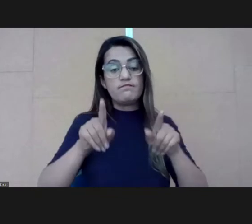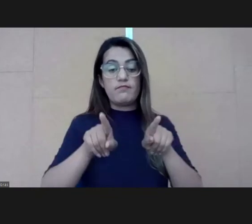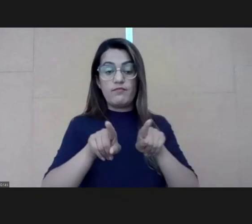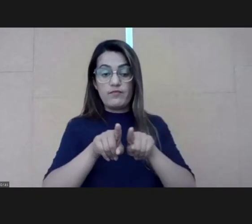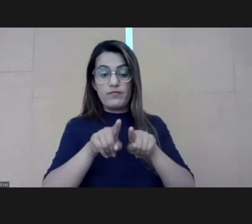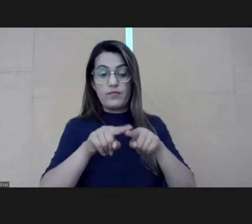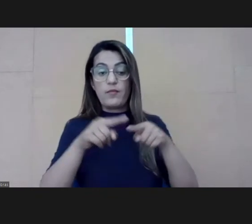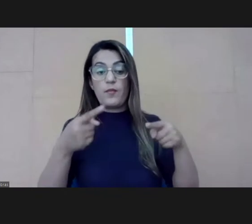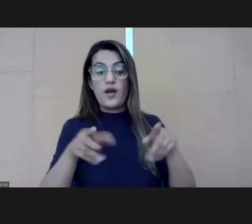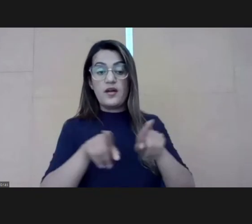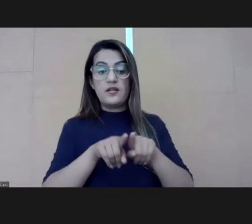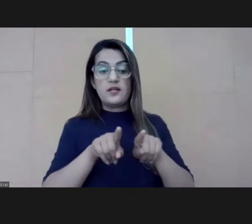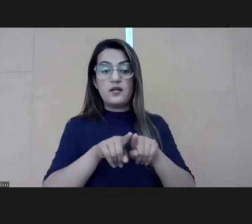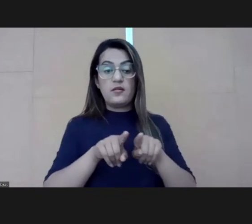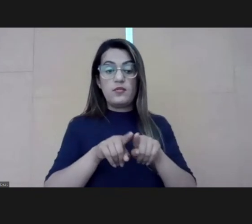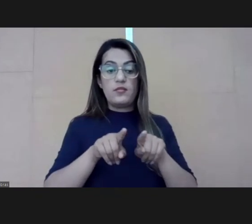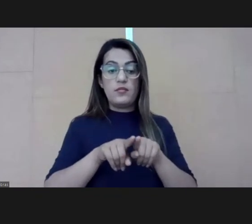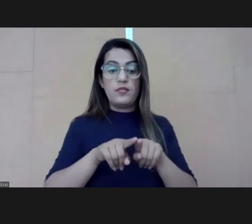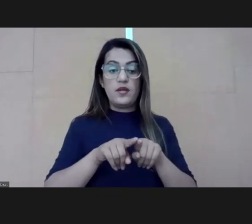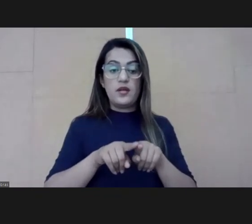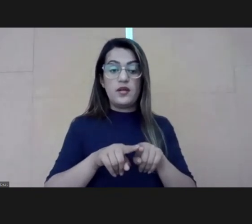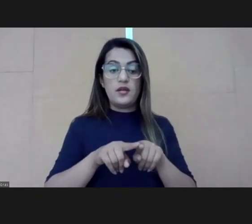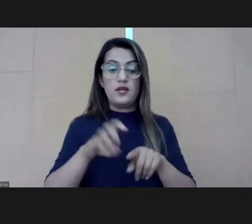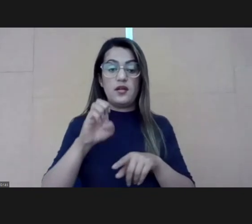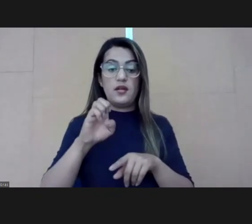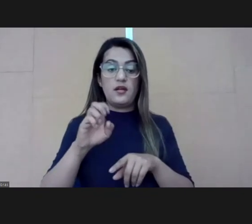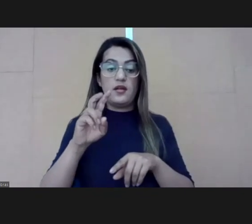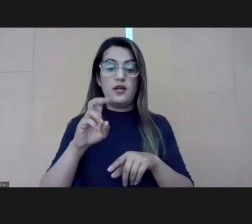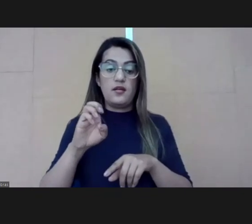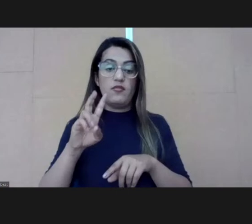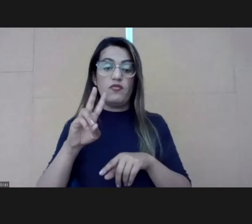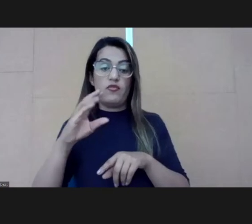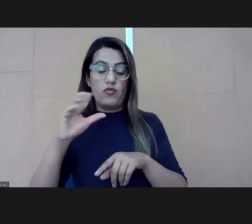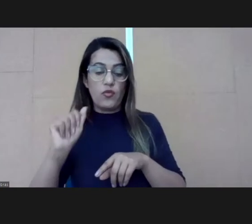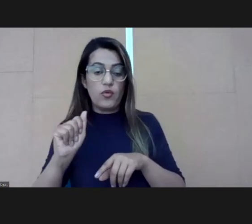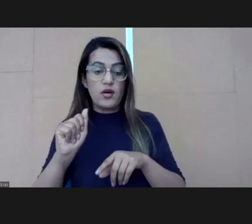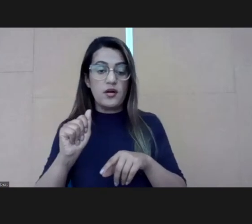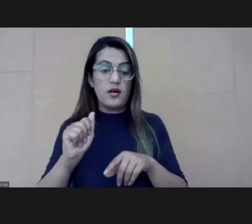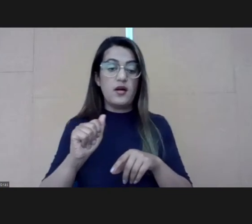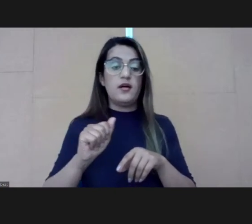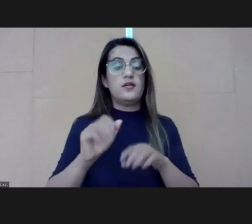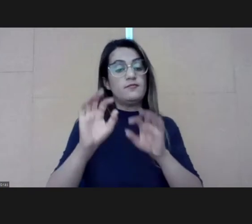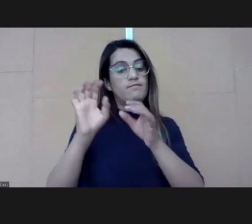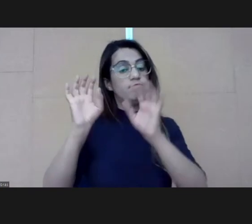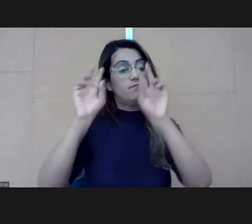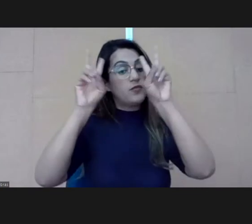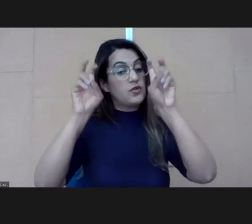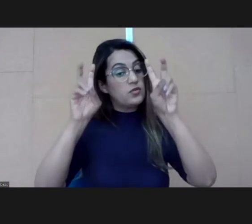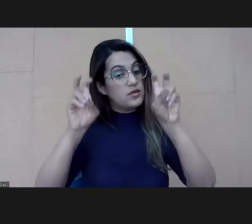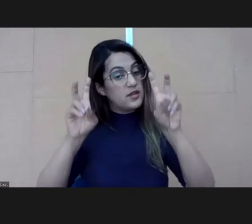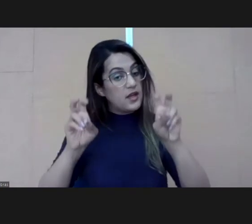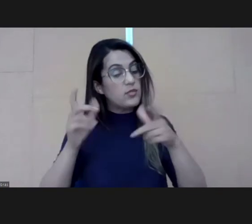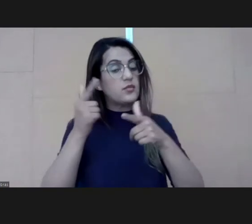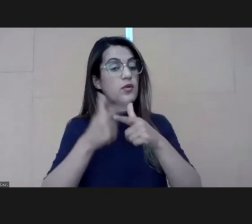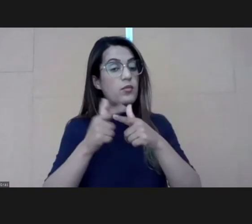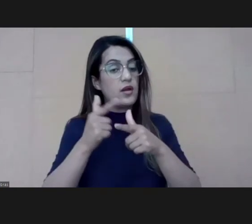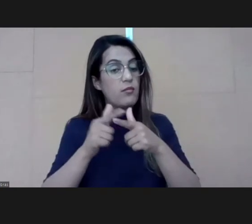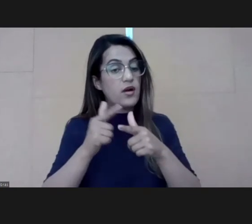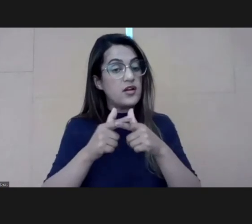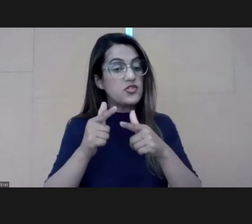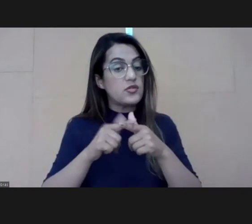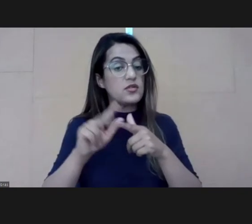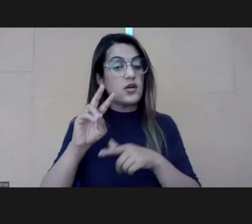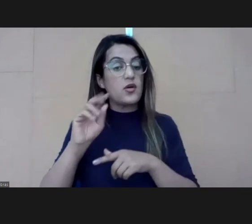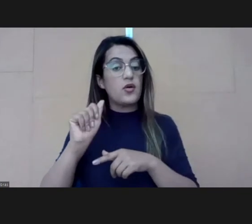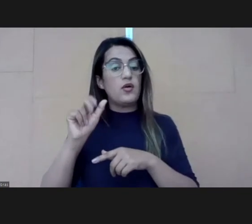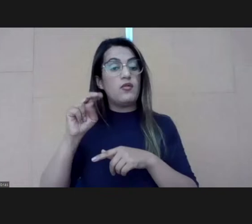chaotic, ambiguous, is when vanguards are at their best. By the way, it's also when guardians are at their